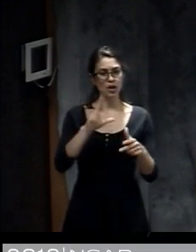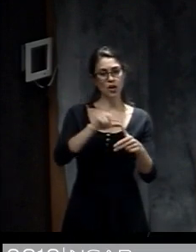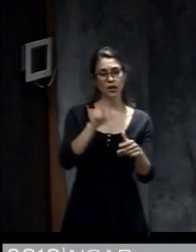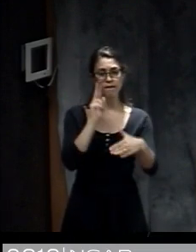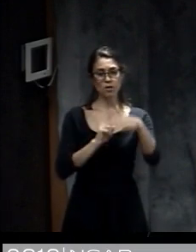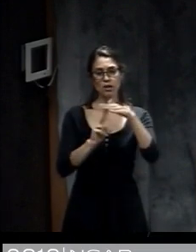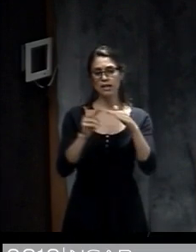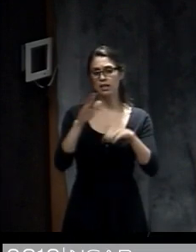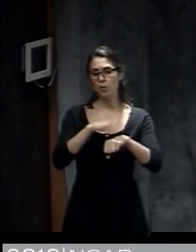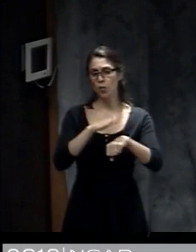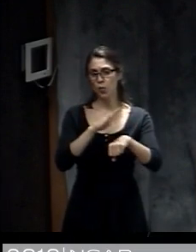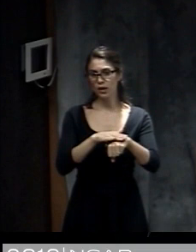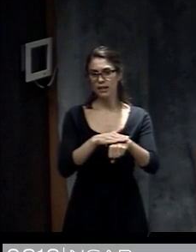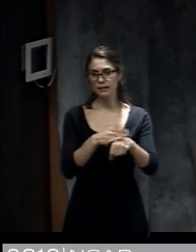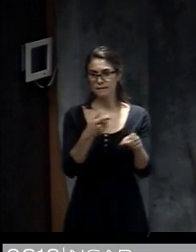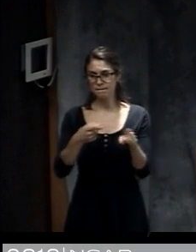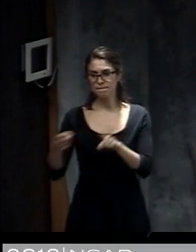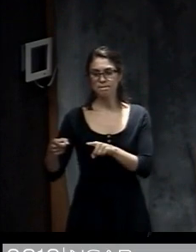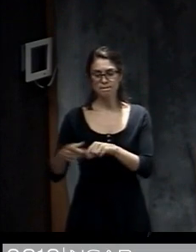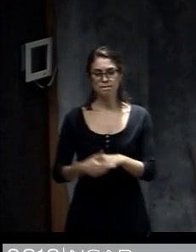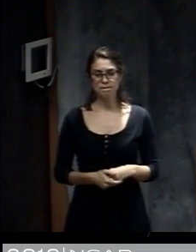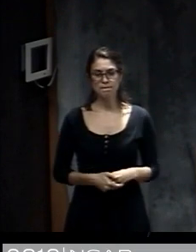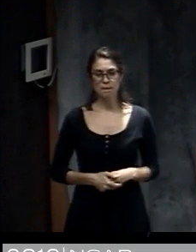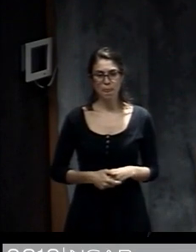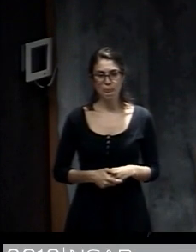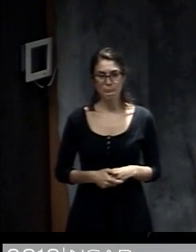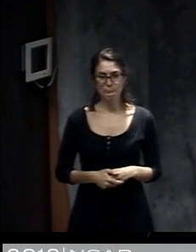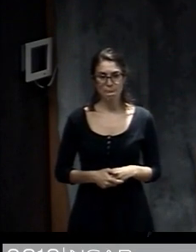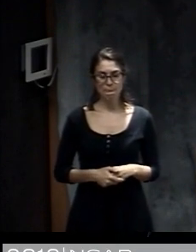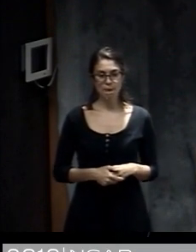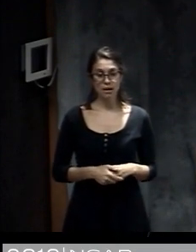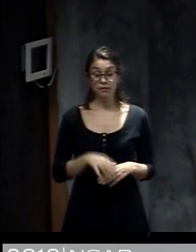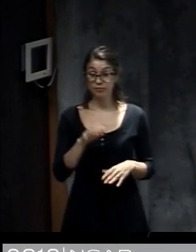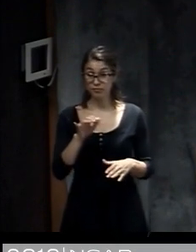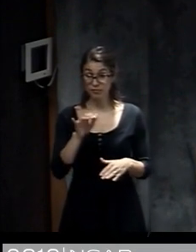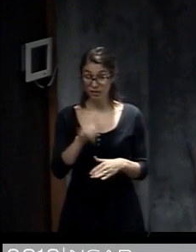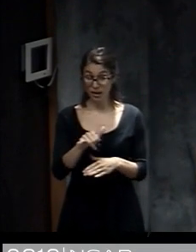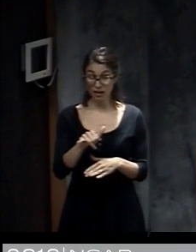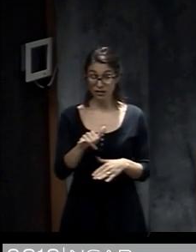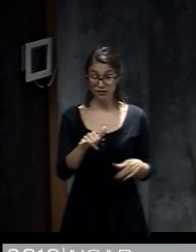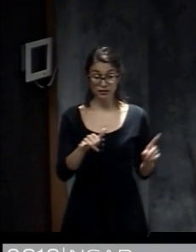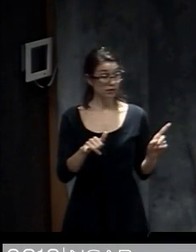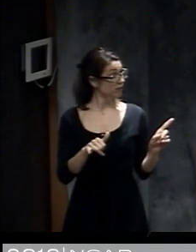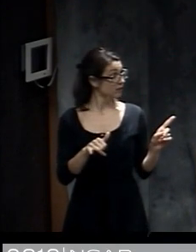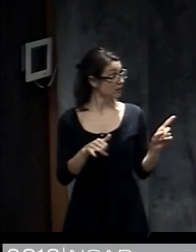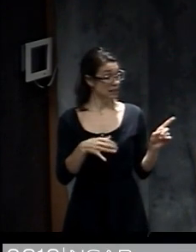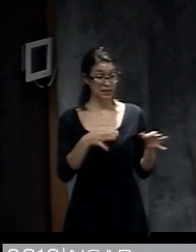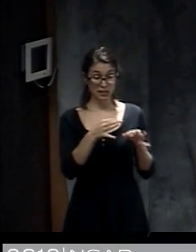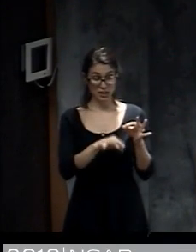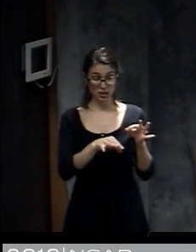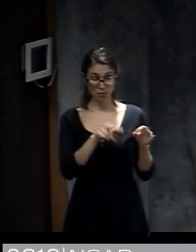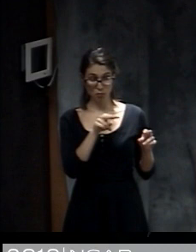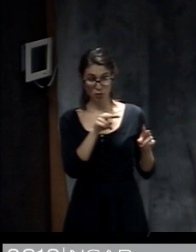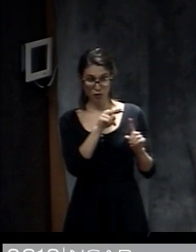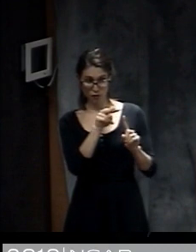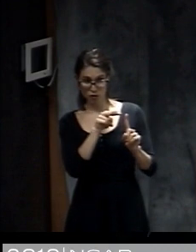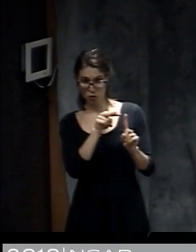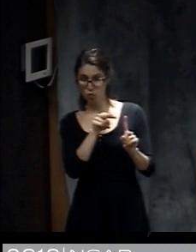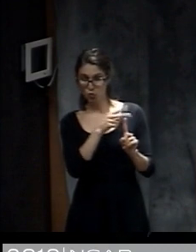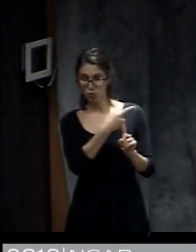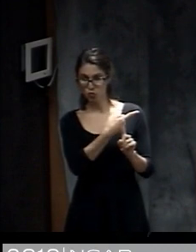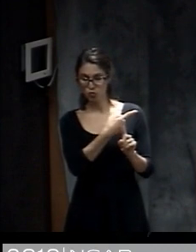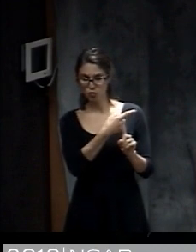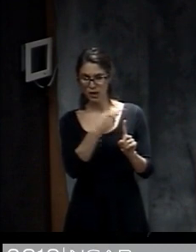in with hazards and decision-making and impacts. That provides a simplified view. If you look at a lot of the risk communication